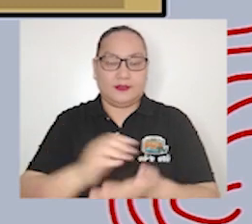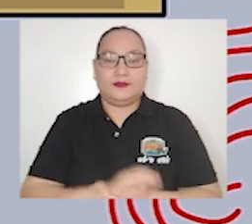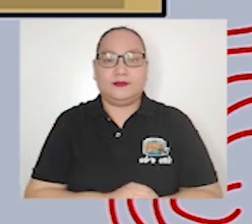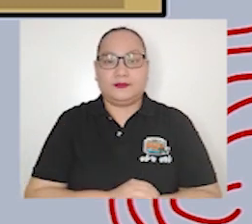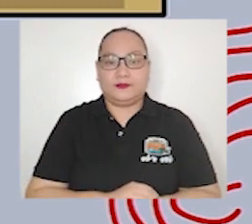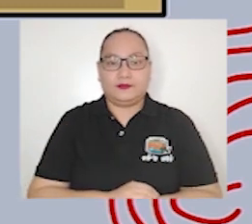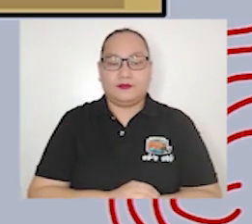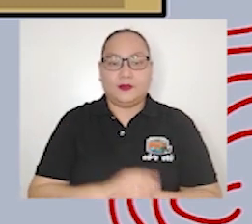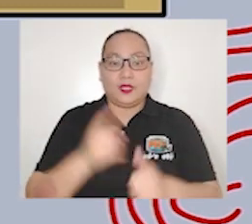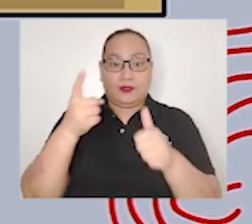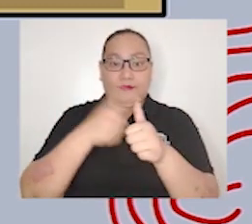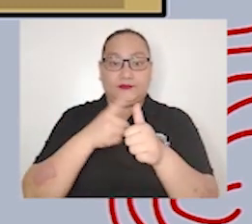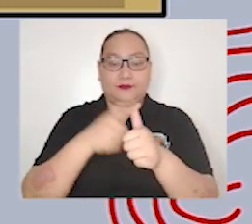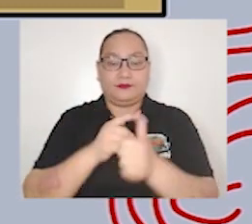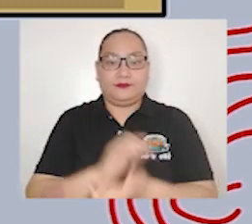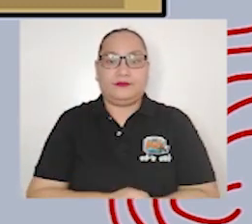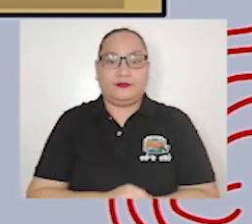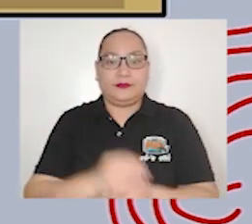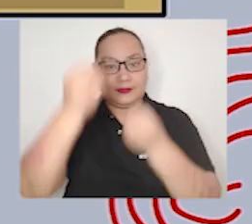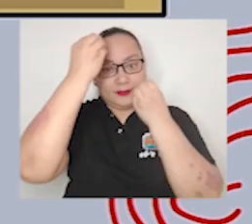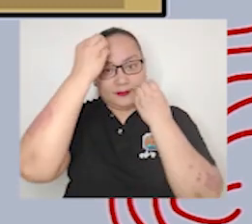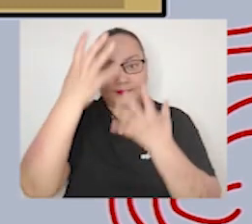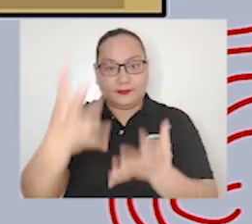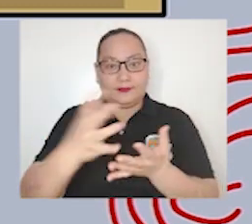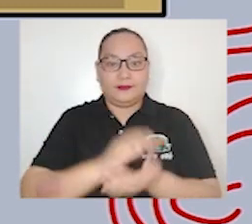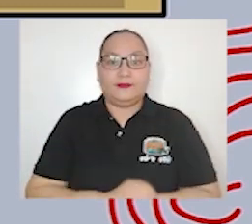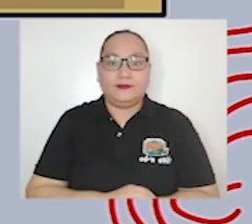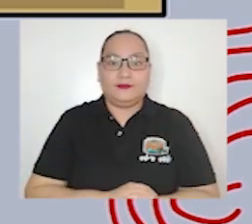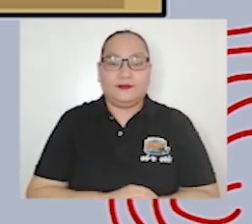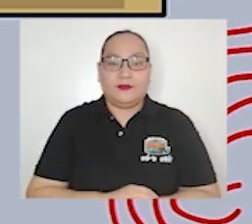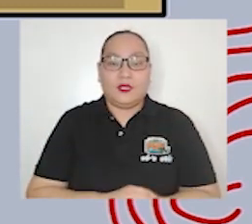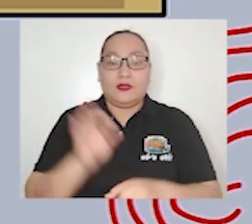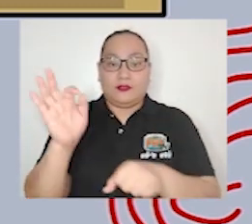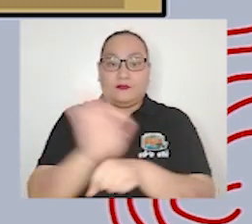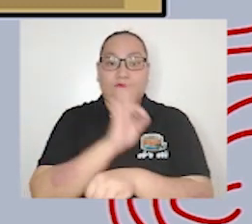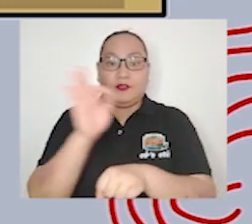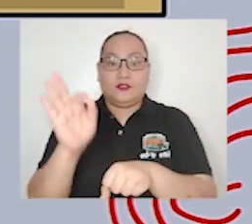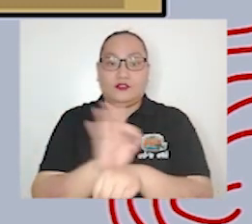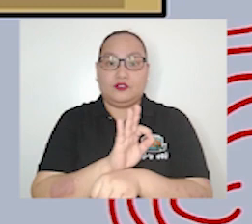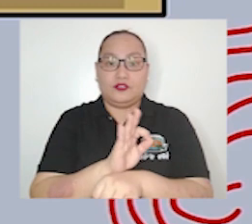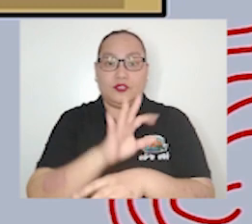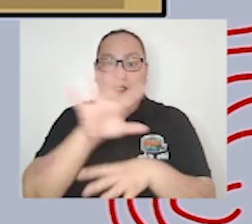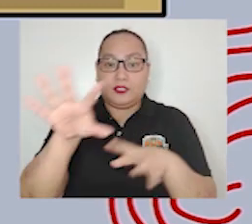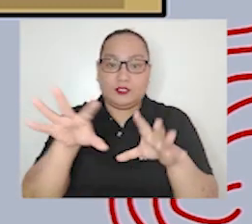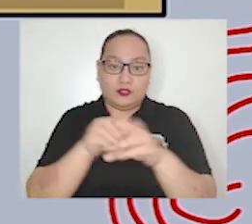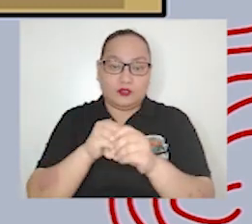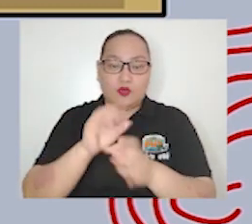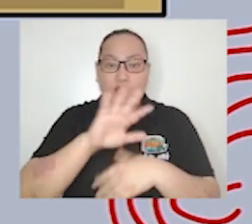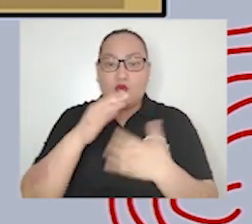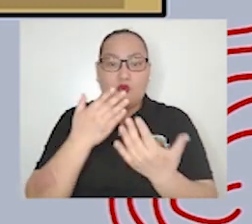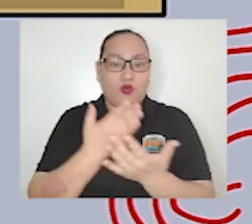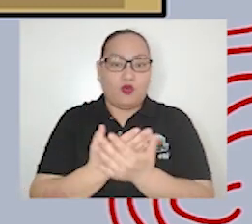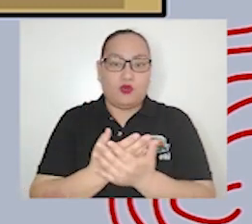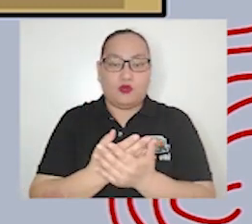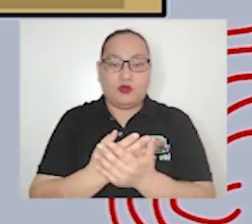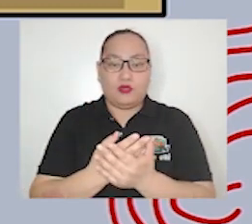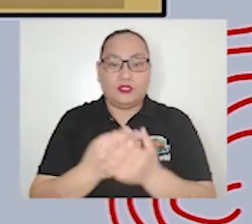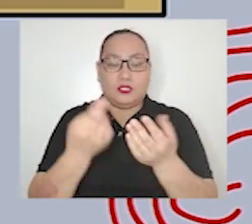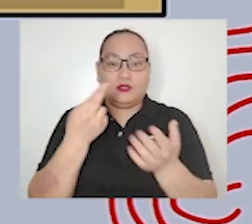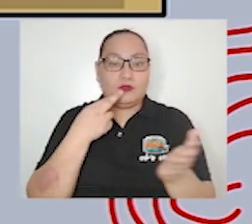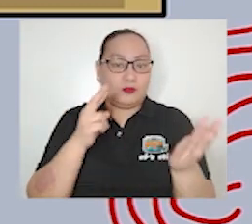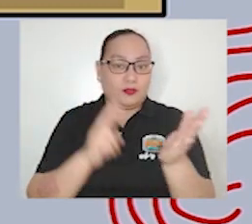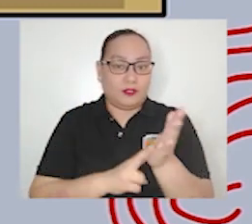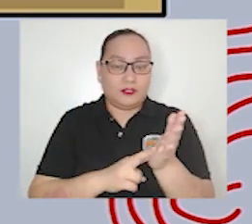this function includes all reports news and happenings concerning our daily